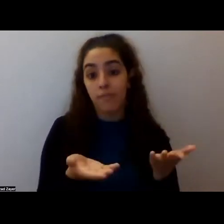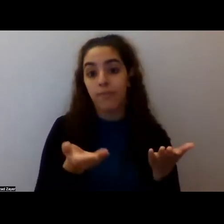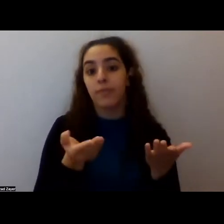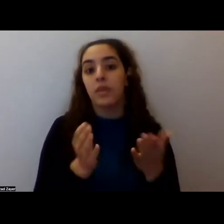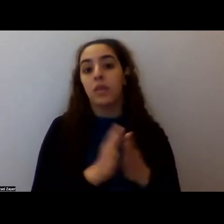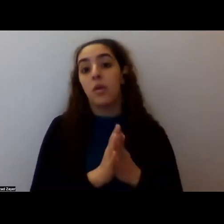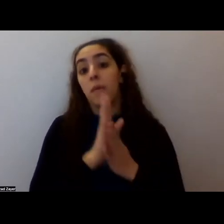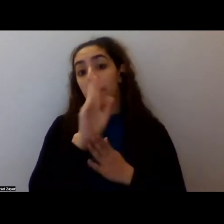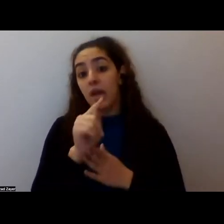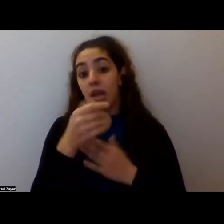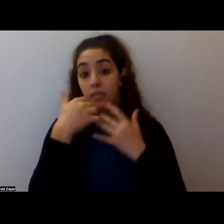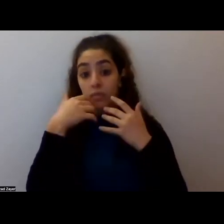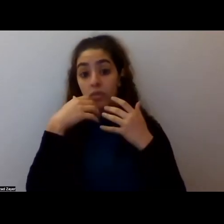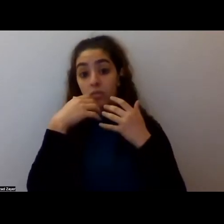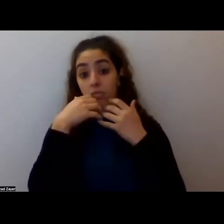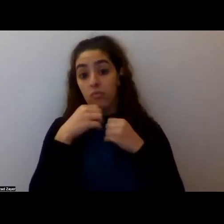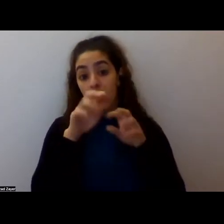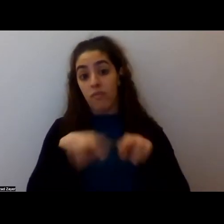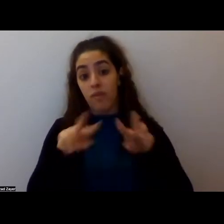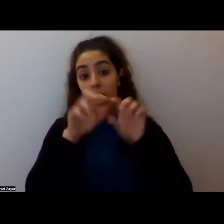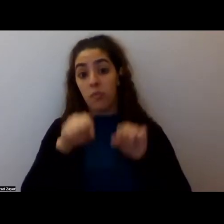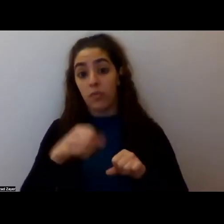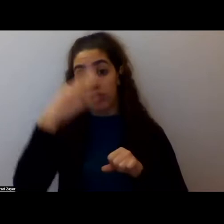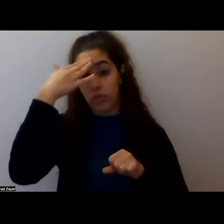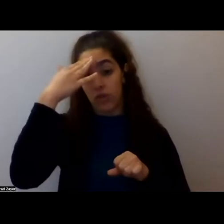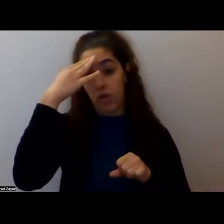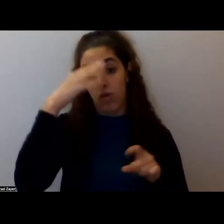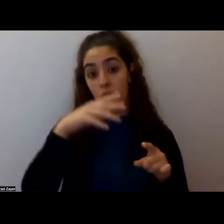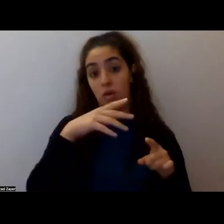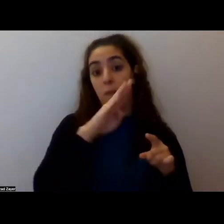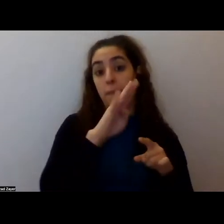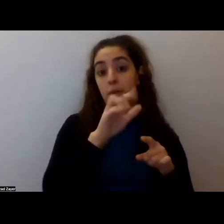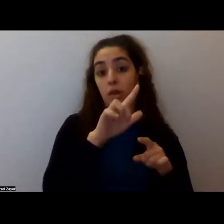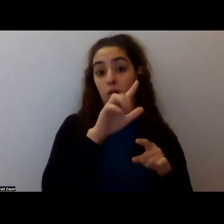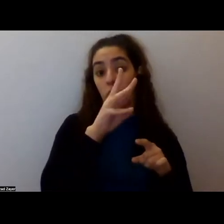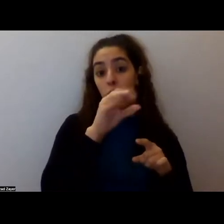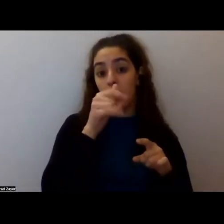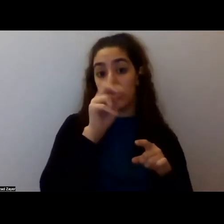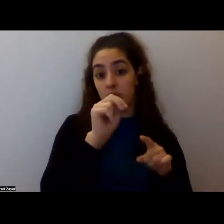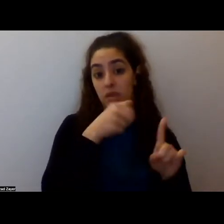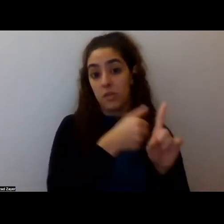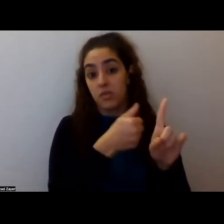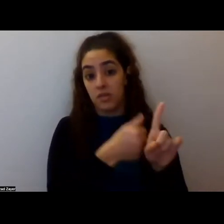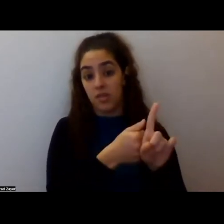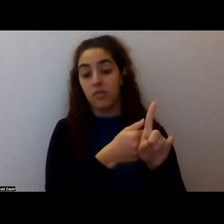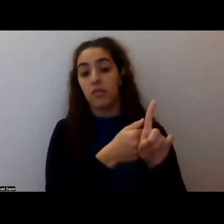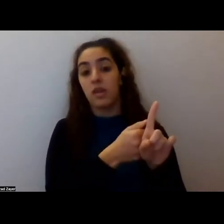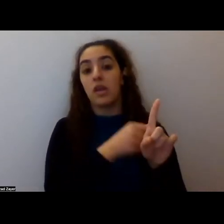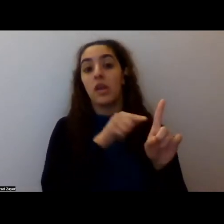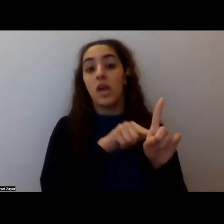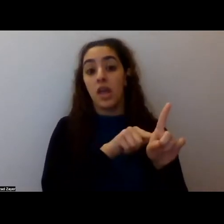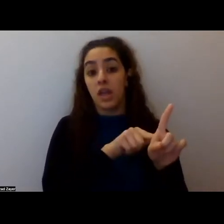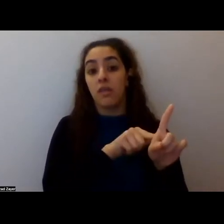to know is that the creator of the 12-step program named Bill Wilson, um, was, uh, in engaging with LSD,